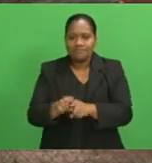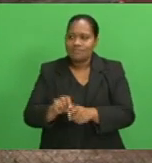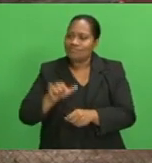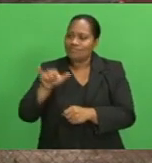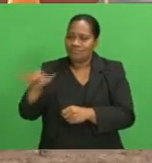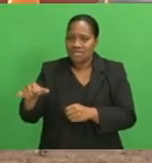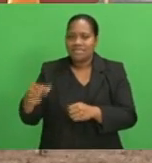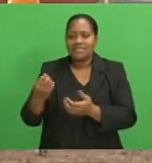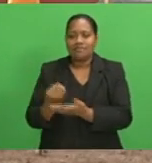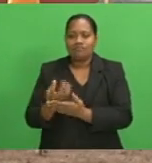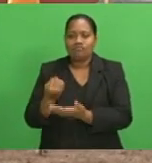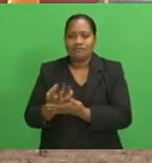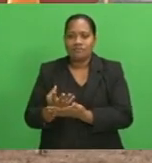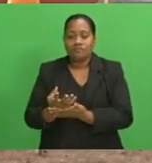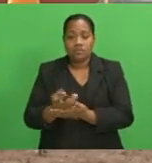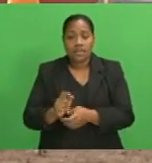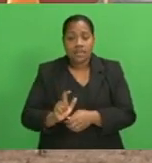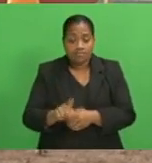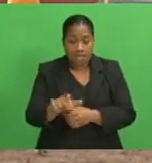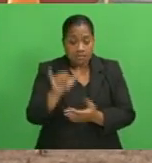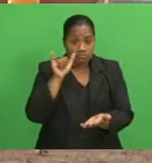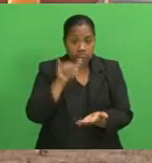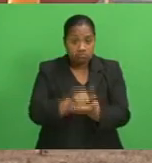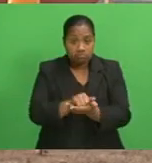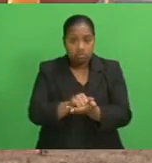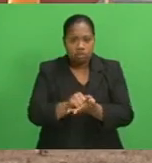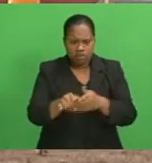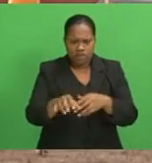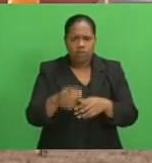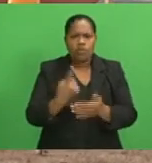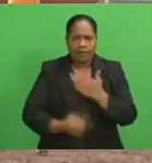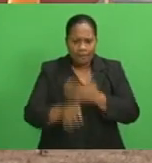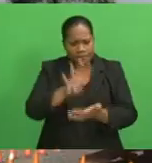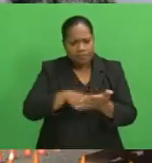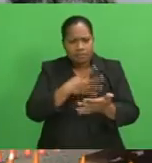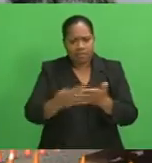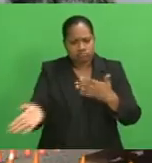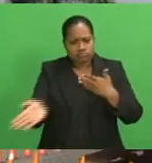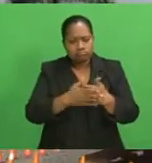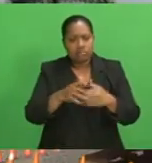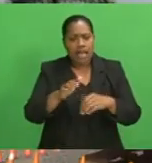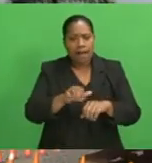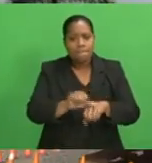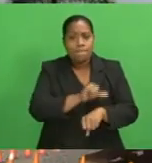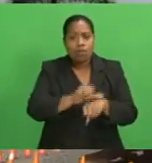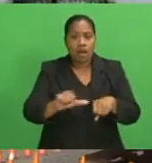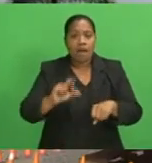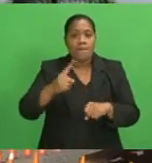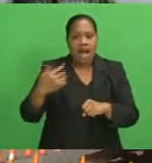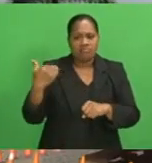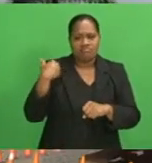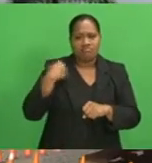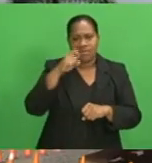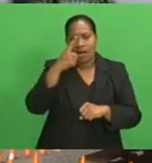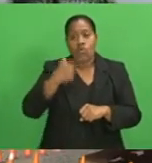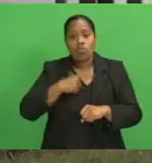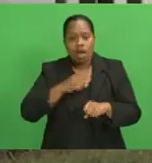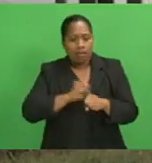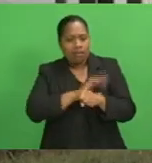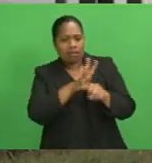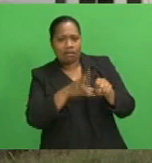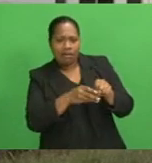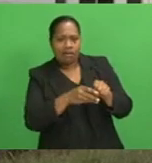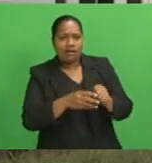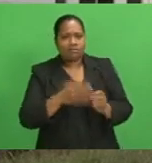Savo. The Lombasa Airport was initially scheduled for closure in April, but this was affected due to the COVID-19 inter-island travel